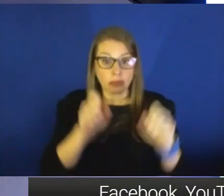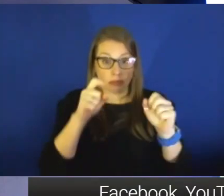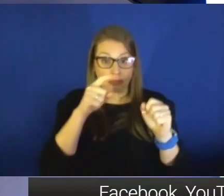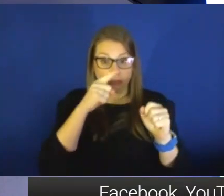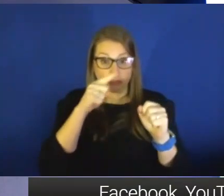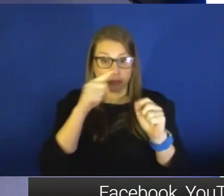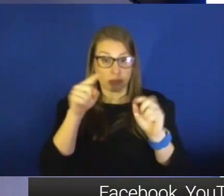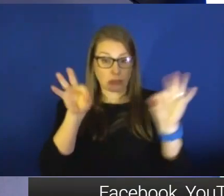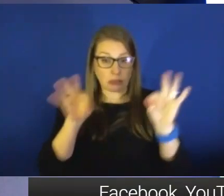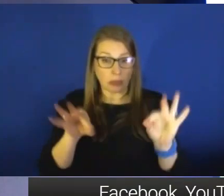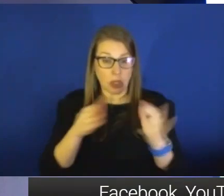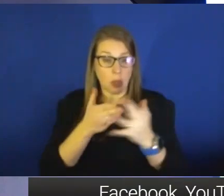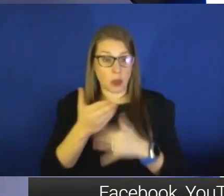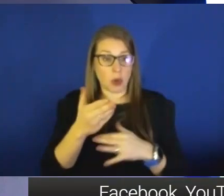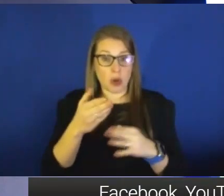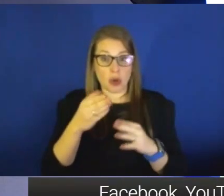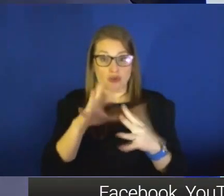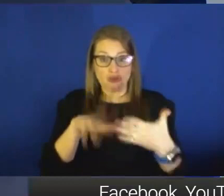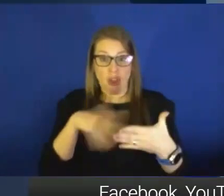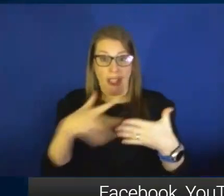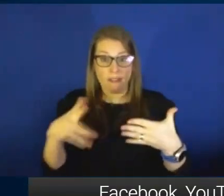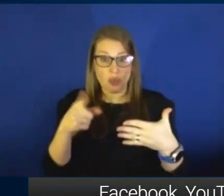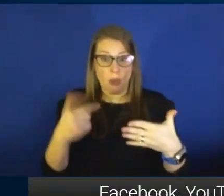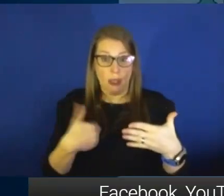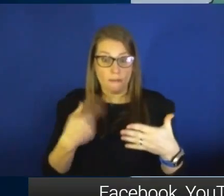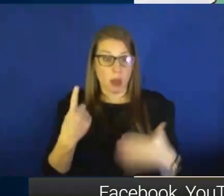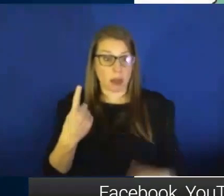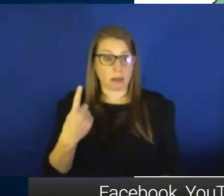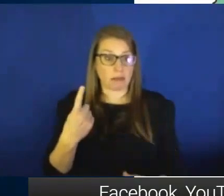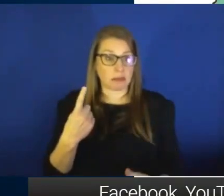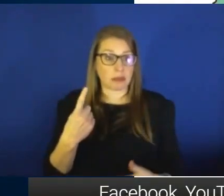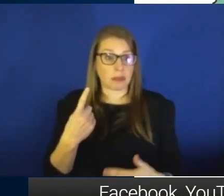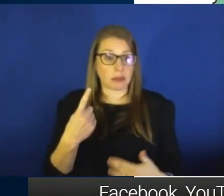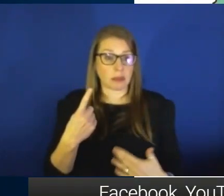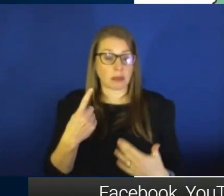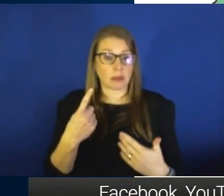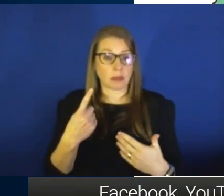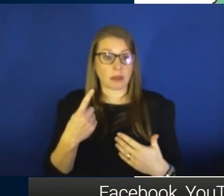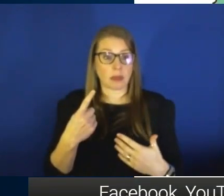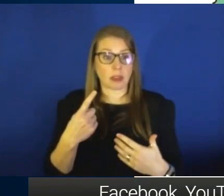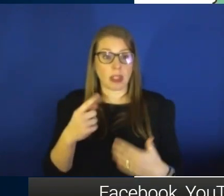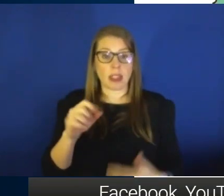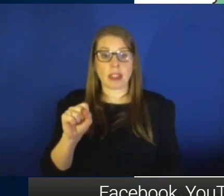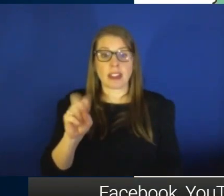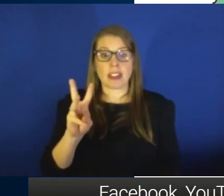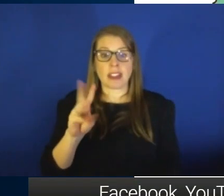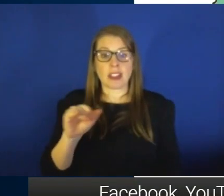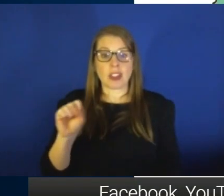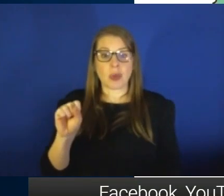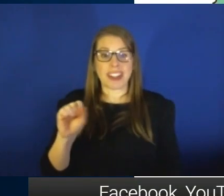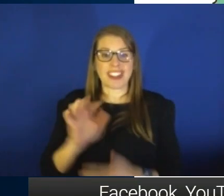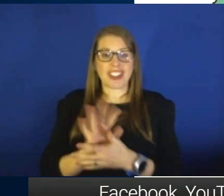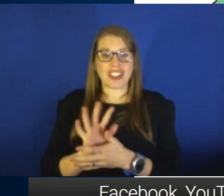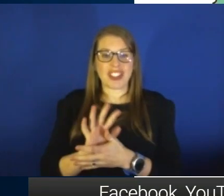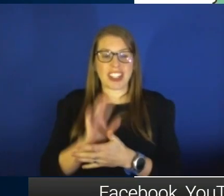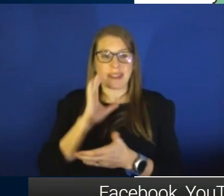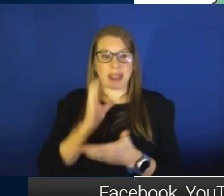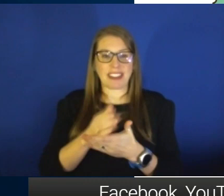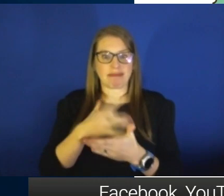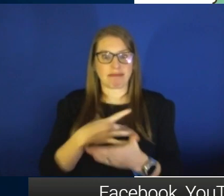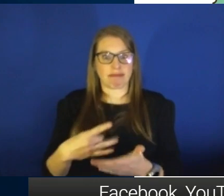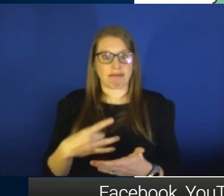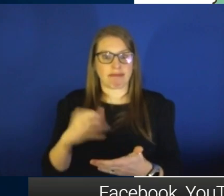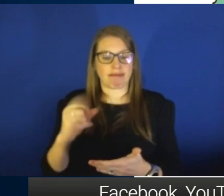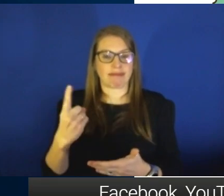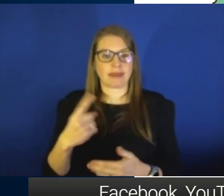your graphs? Do you have one of those? Yeah. I brought a, I don't know if they have it, but the Swiss cheese picture. Oh, yes. We love our Swiss cheese model. I mean, this is an